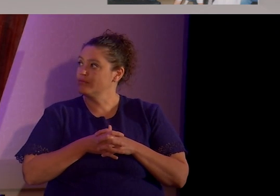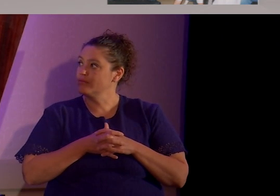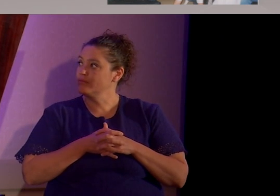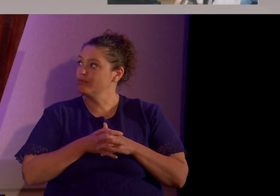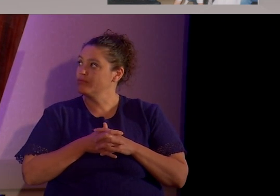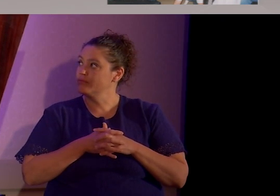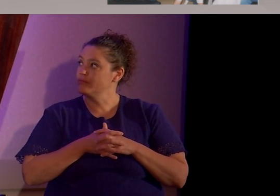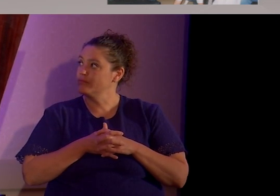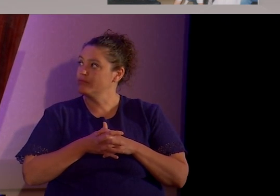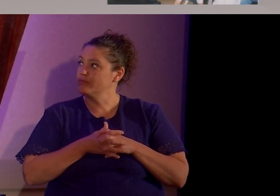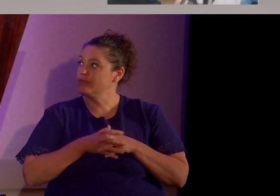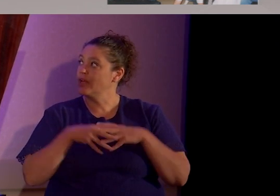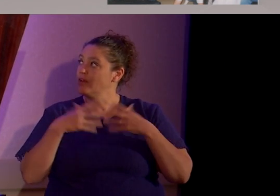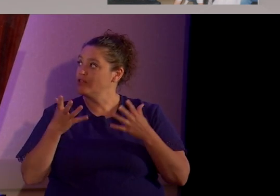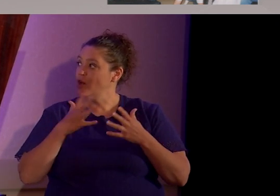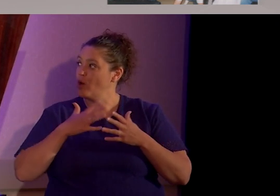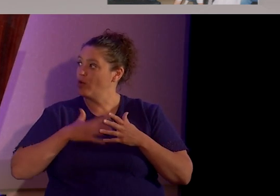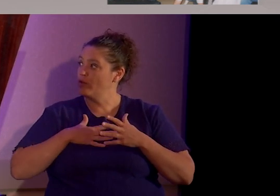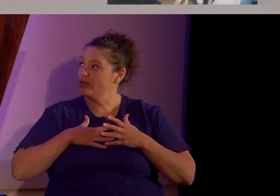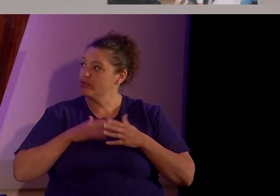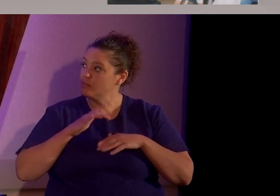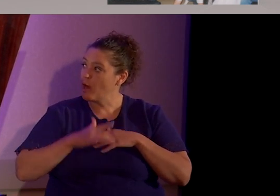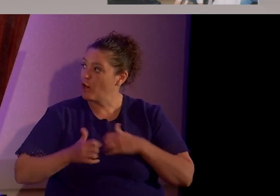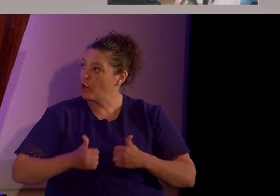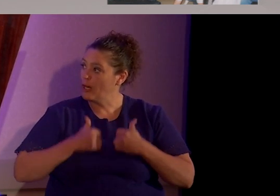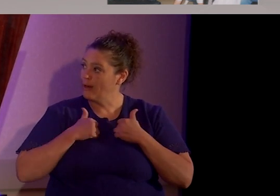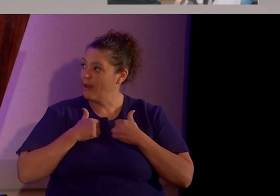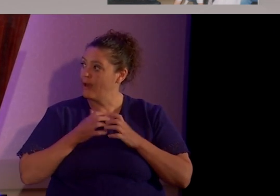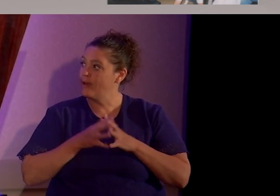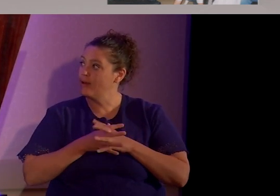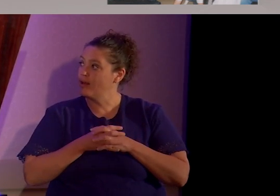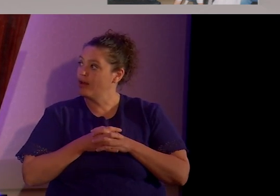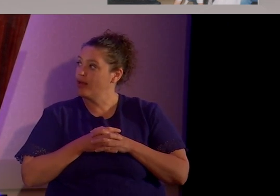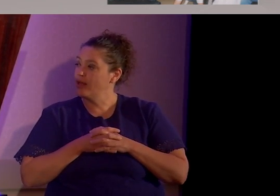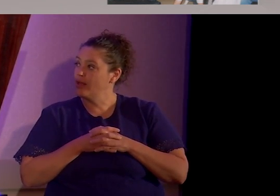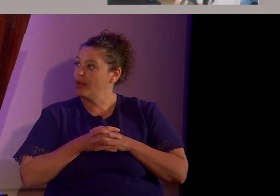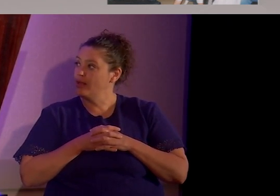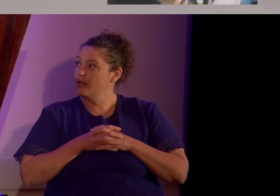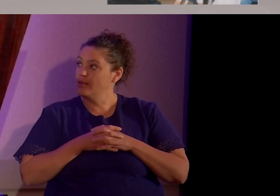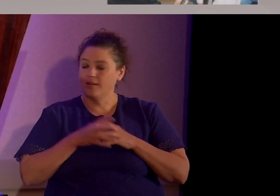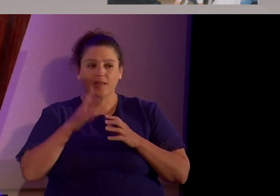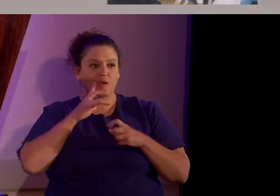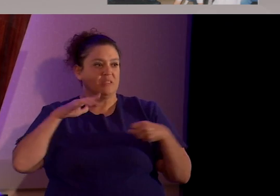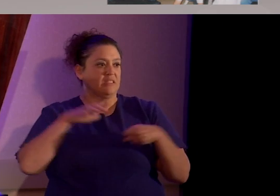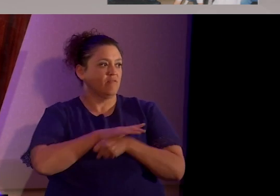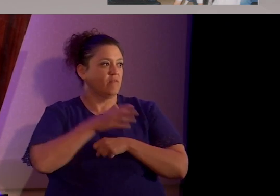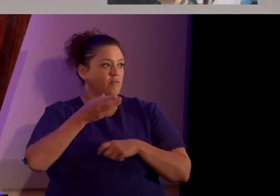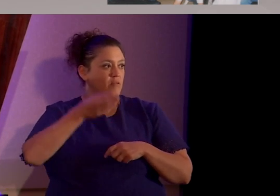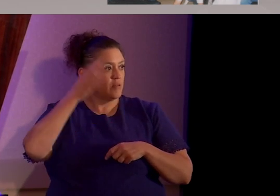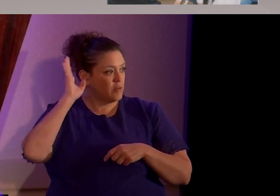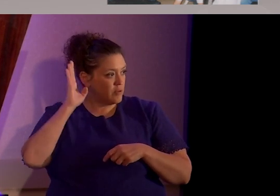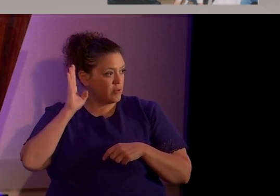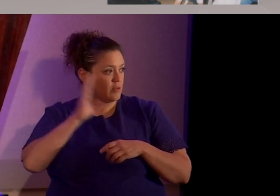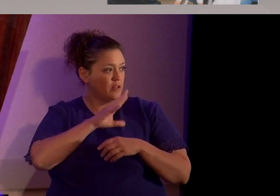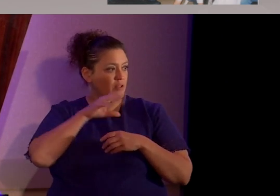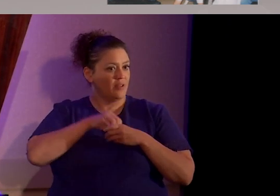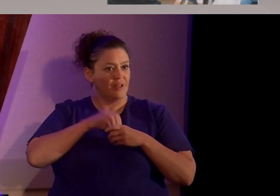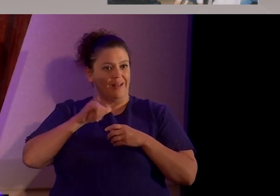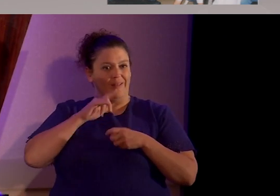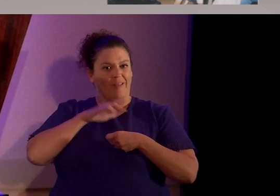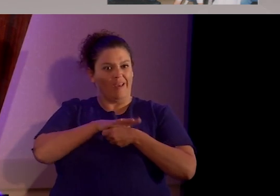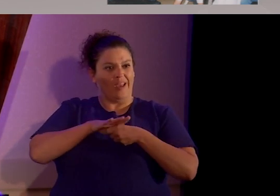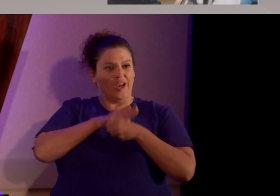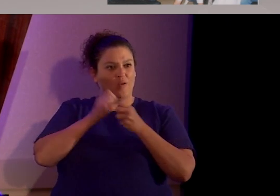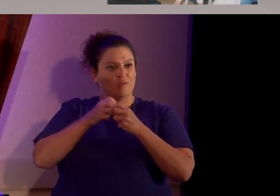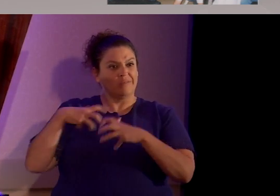So this is my early life. It was God-soaked in the prong of the buckle of the Bible Belt